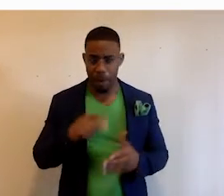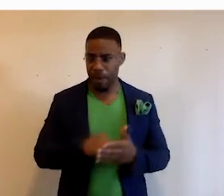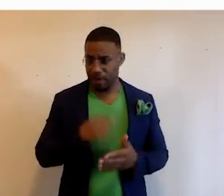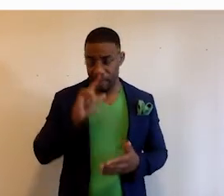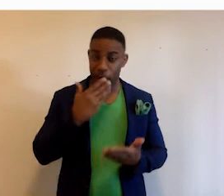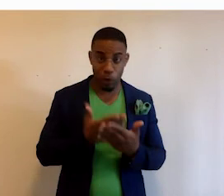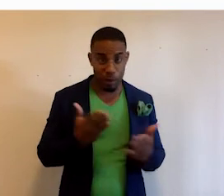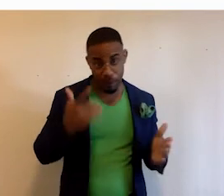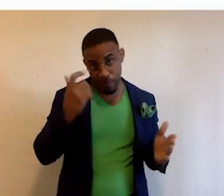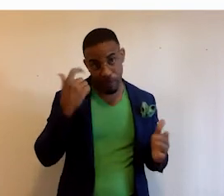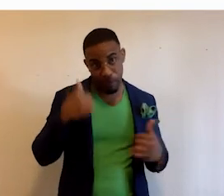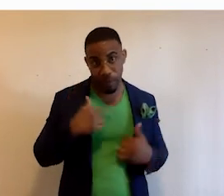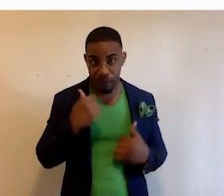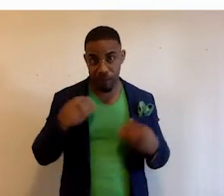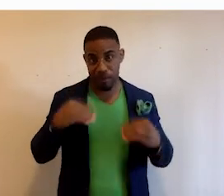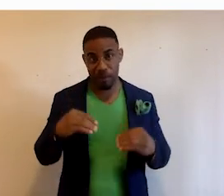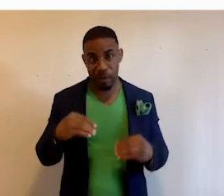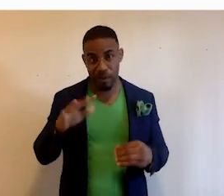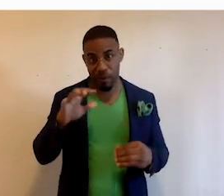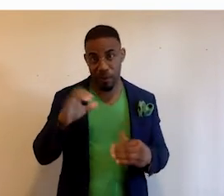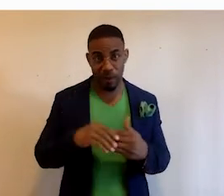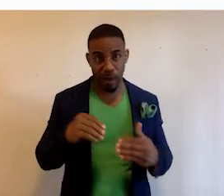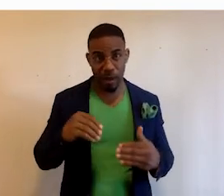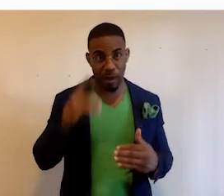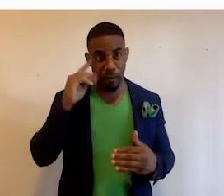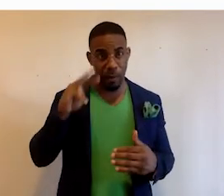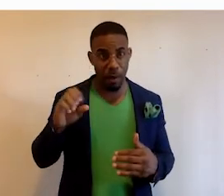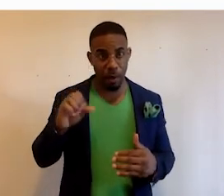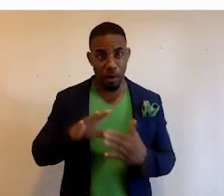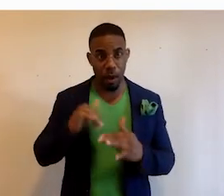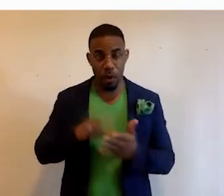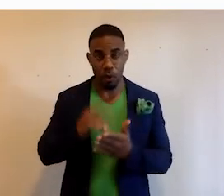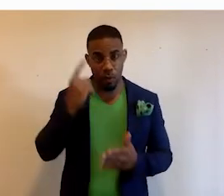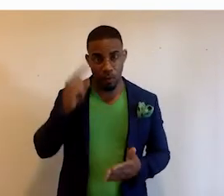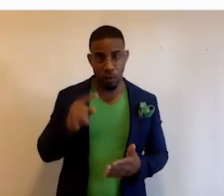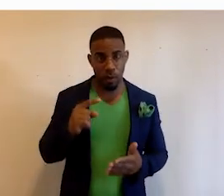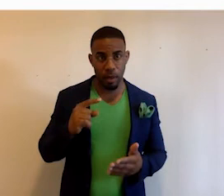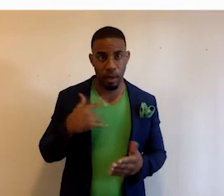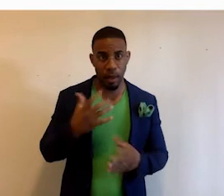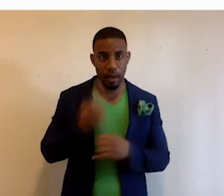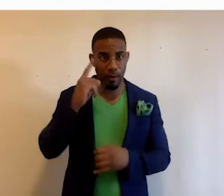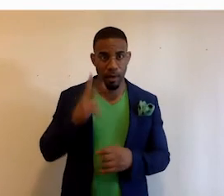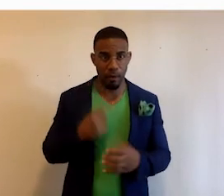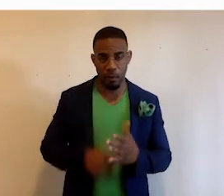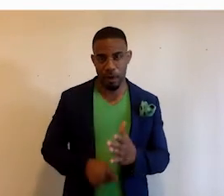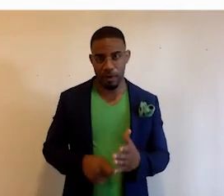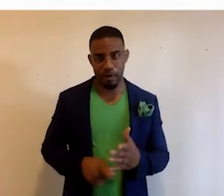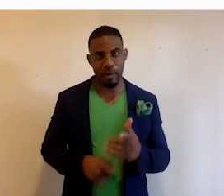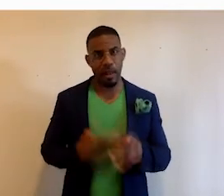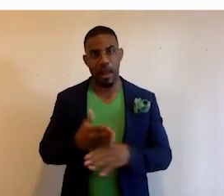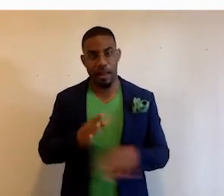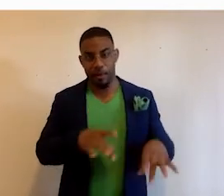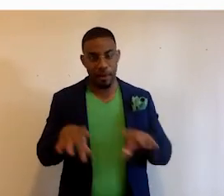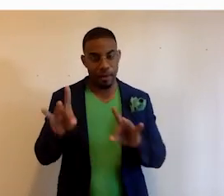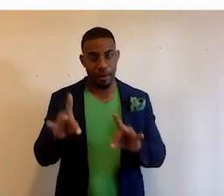which was a good thing because Vermeer was selling it for $500, but when Microsoft learned what I was using it for, he it for half price. After the